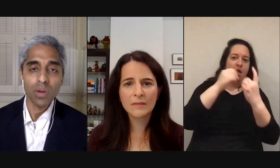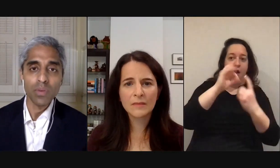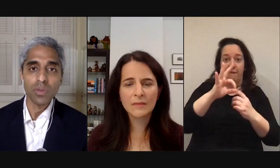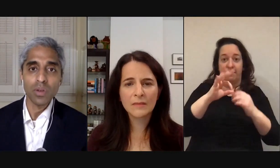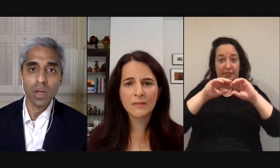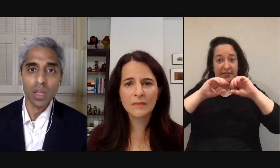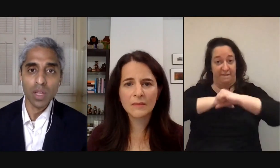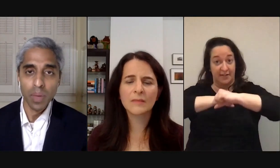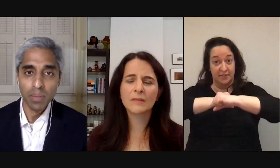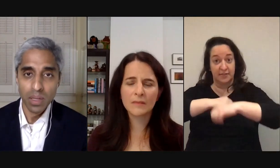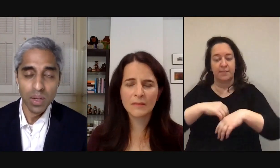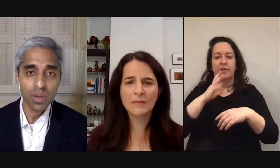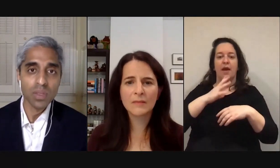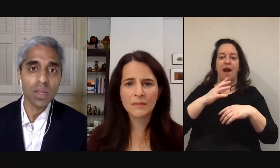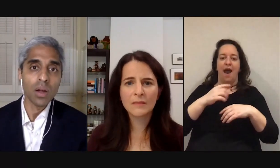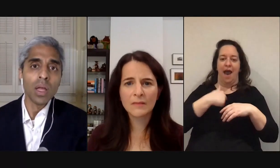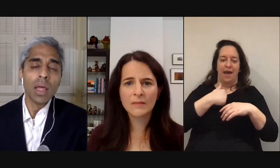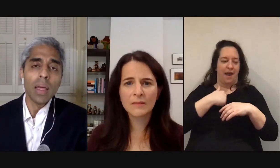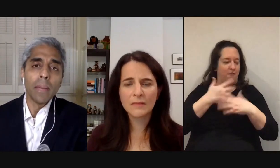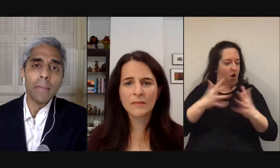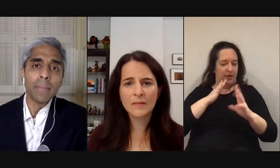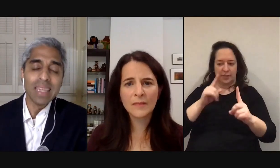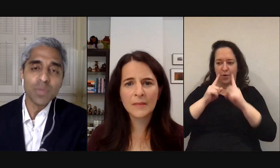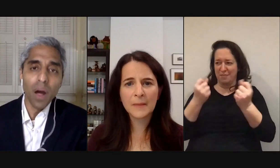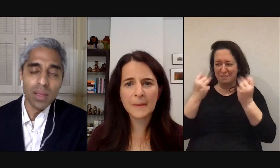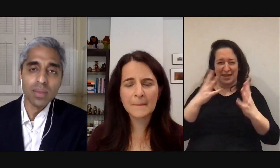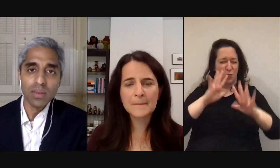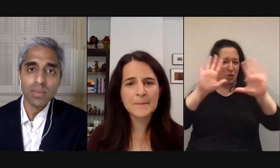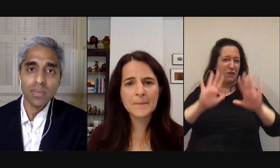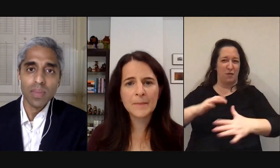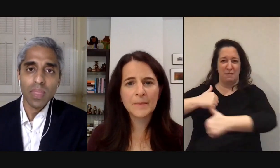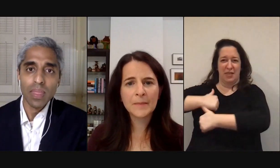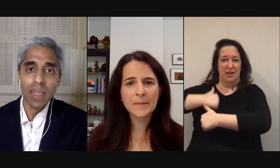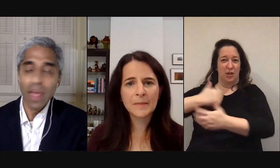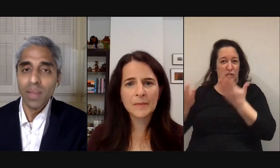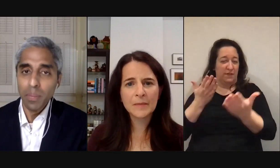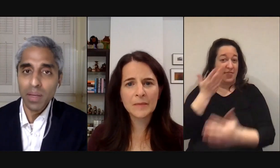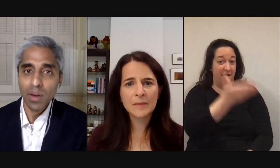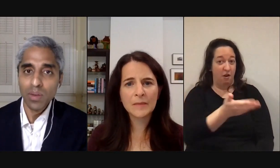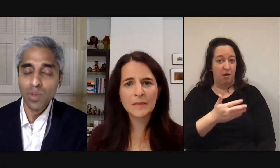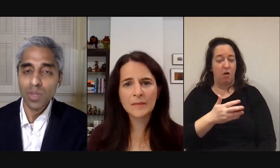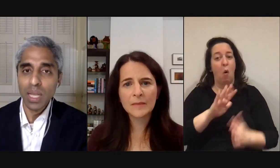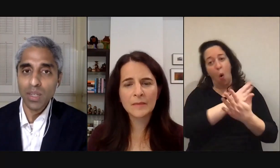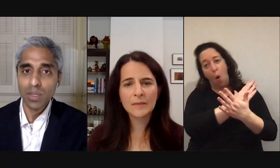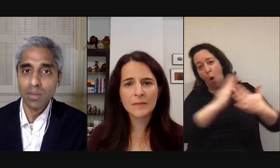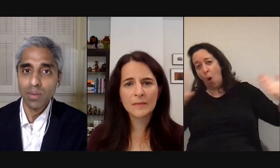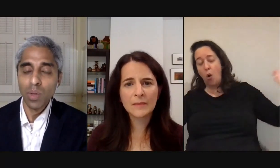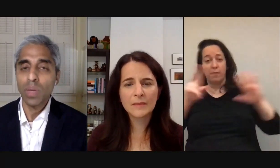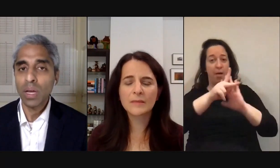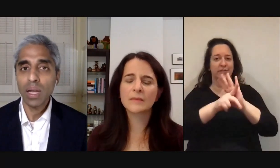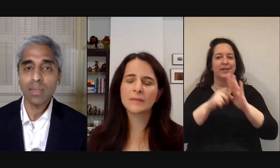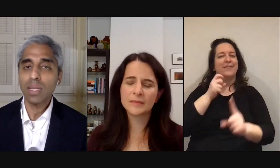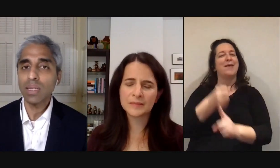wonderful servant you know military servants there these policies they have an impact on our social connection